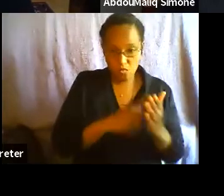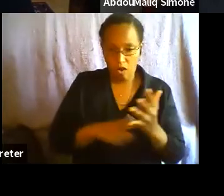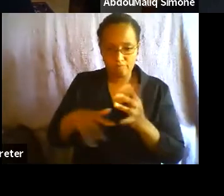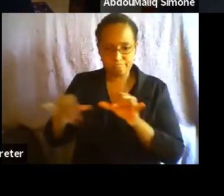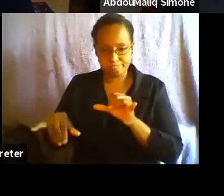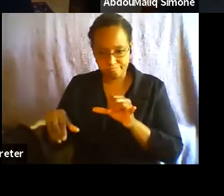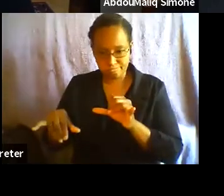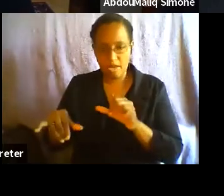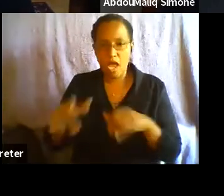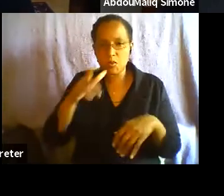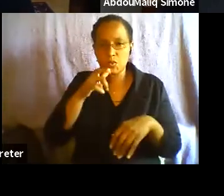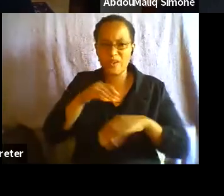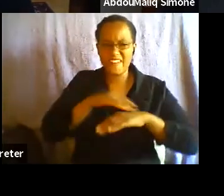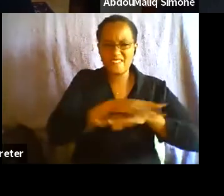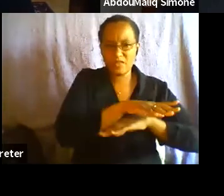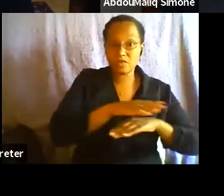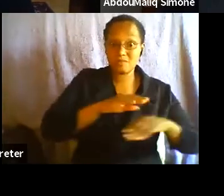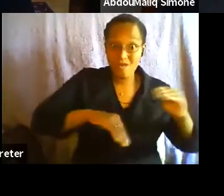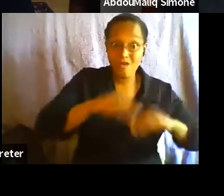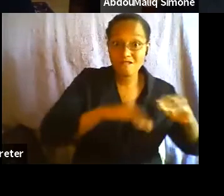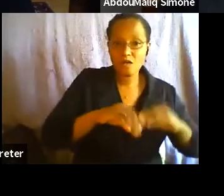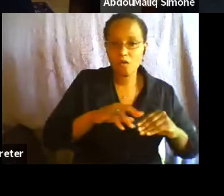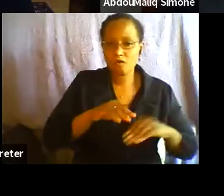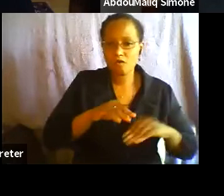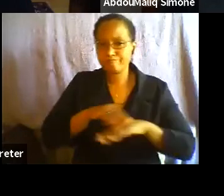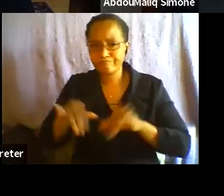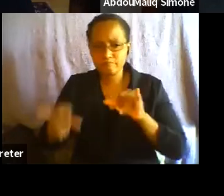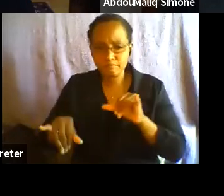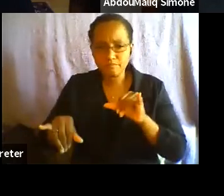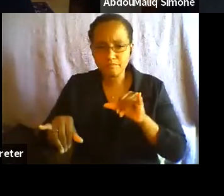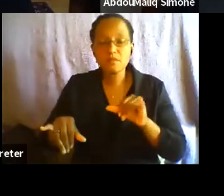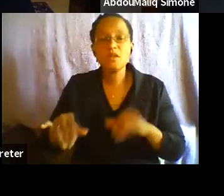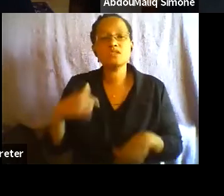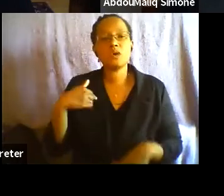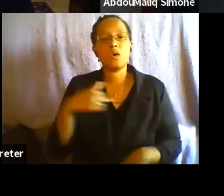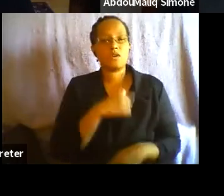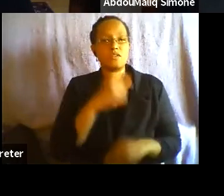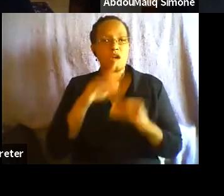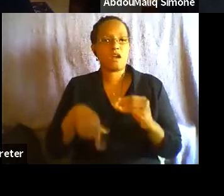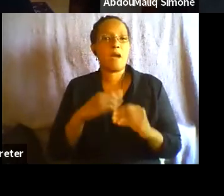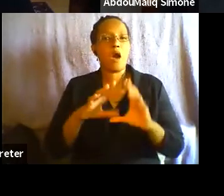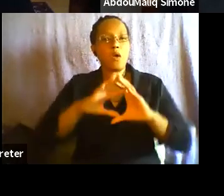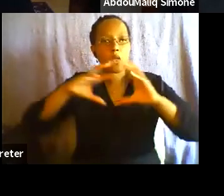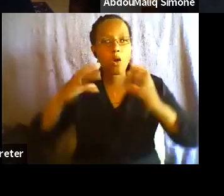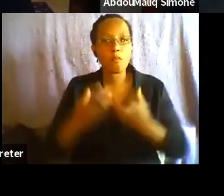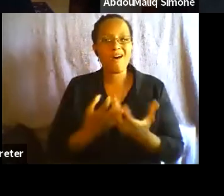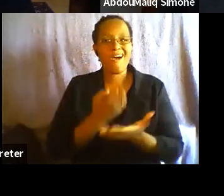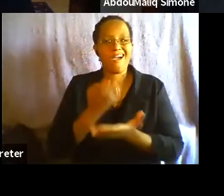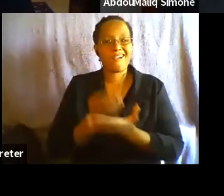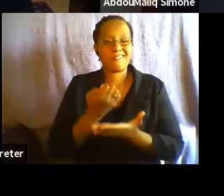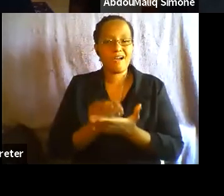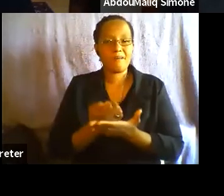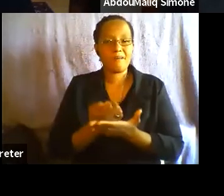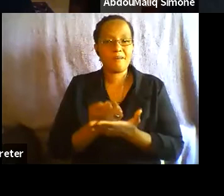the context for what we're speaking about is, of course, a global economic apartheid, where things are produced in